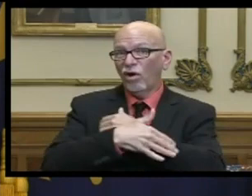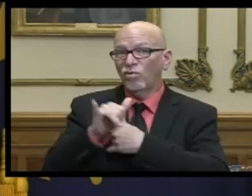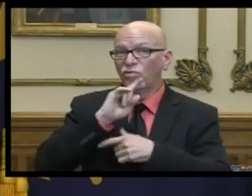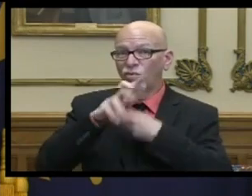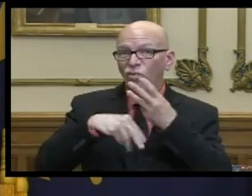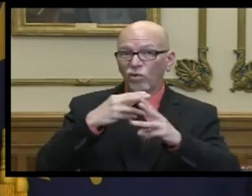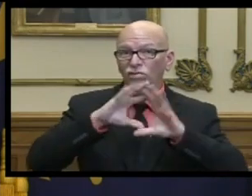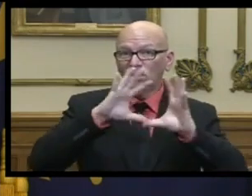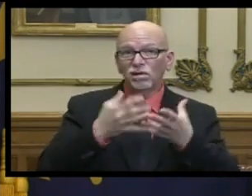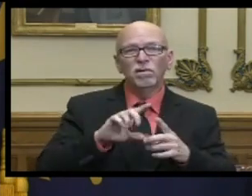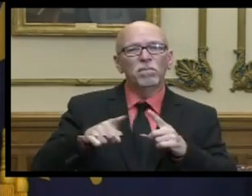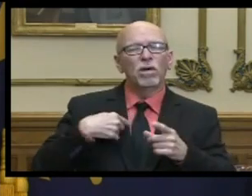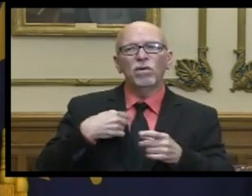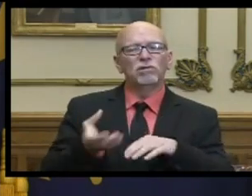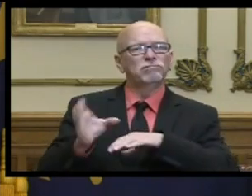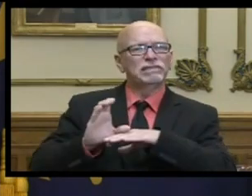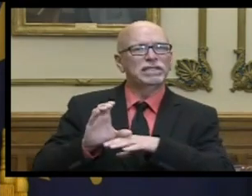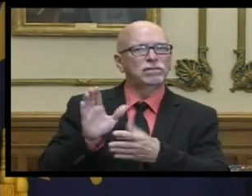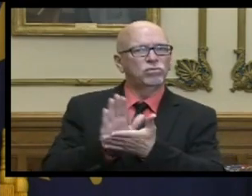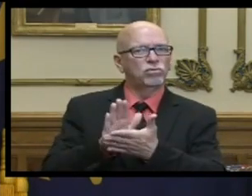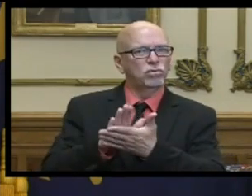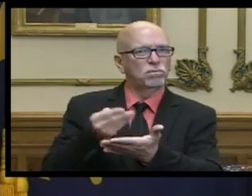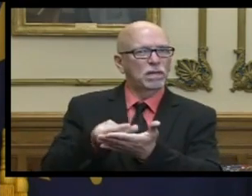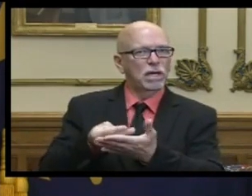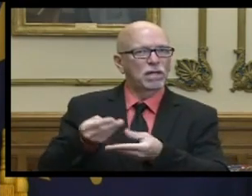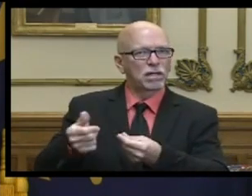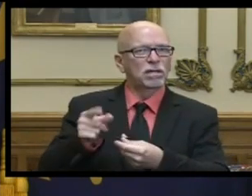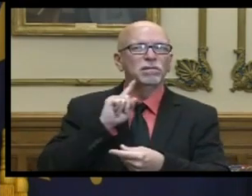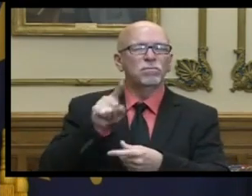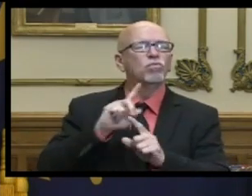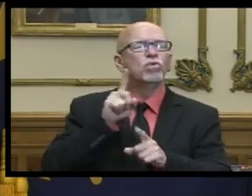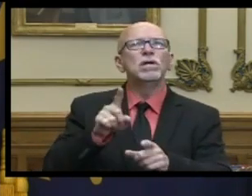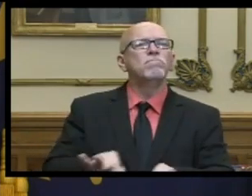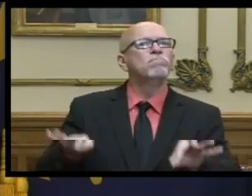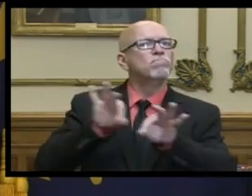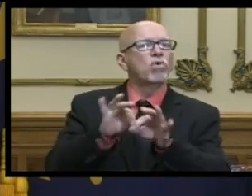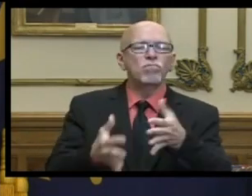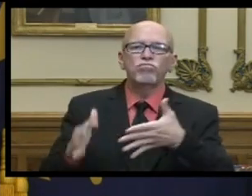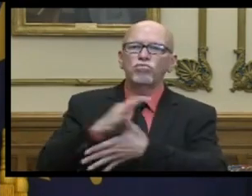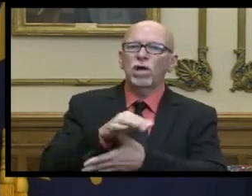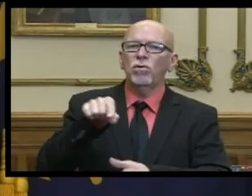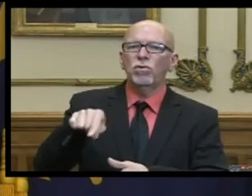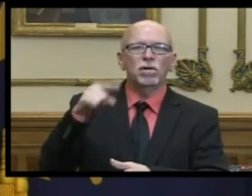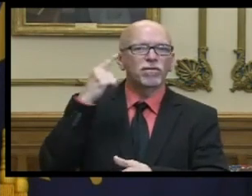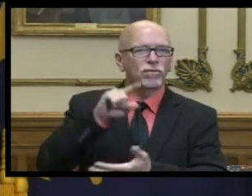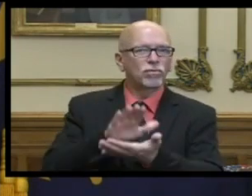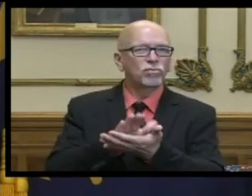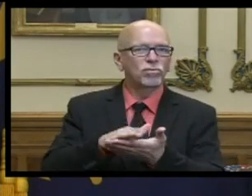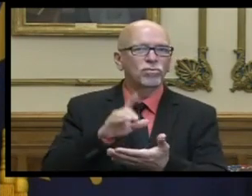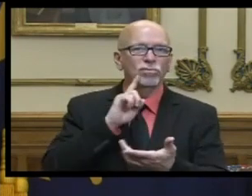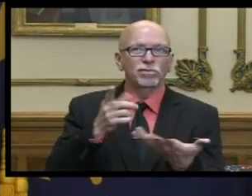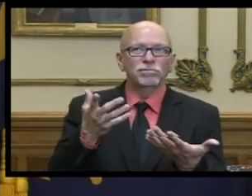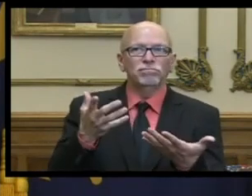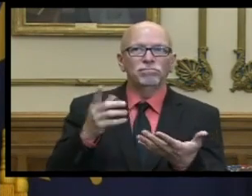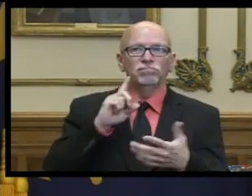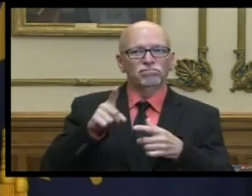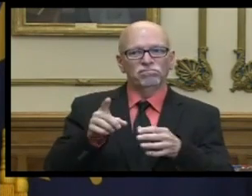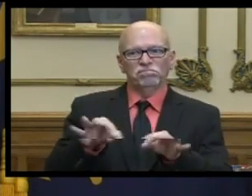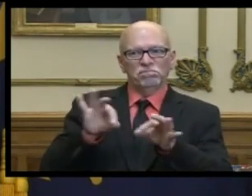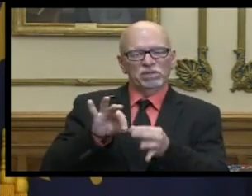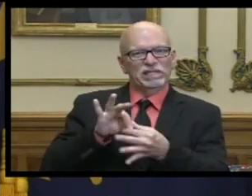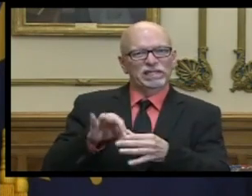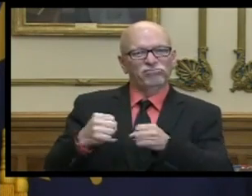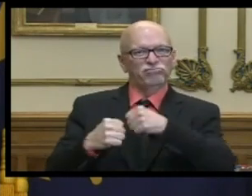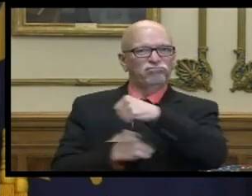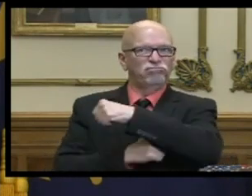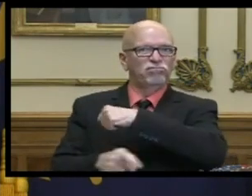illustrates or underscores uh the priority and the importance that we place at this very foundational level